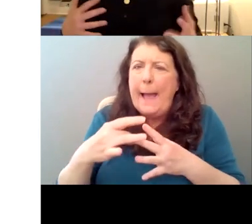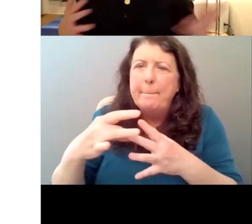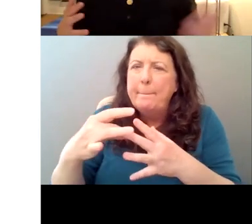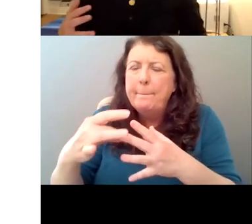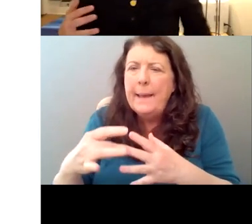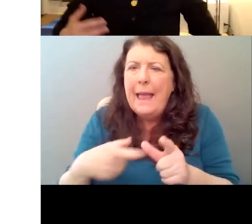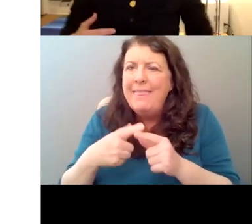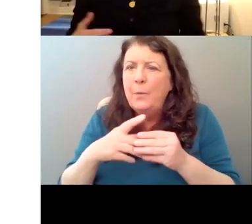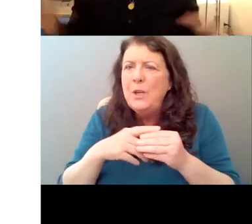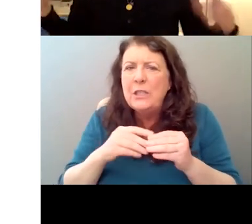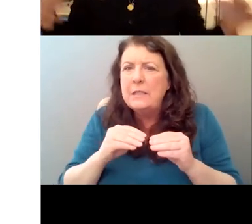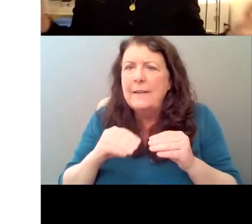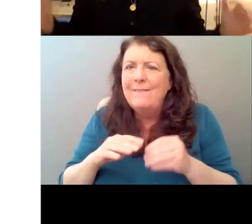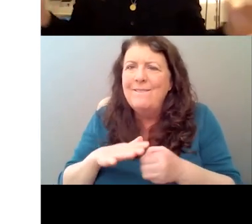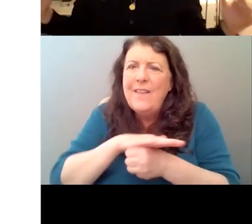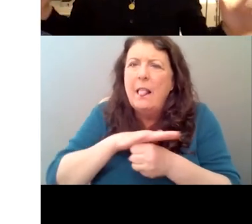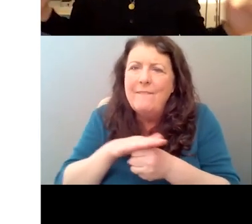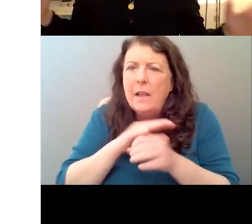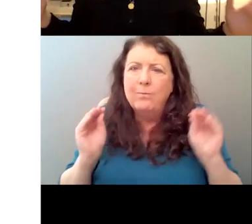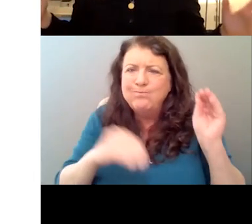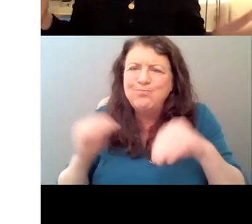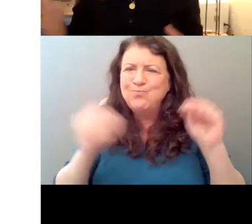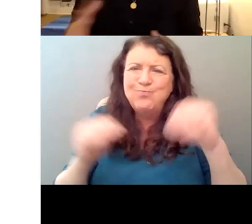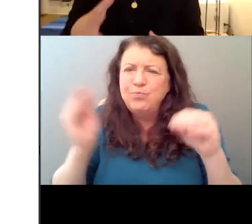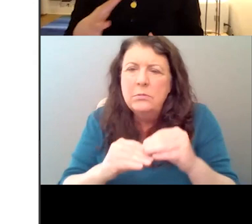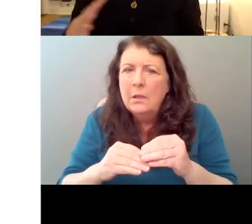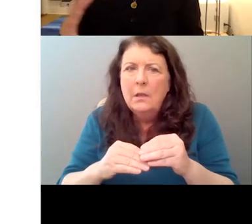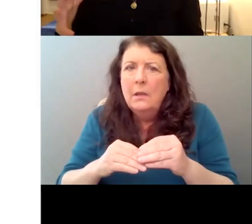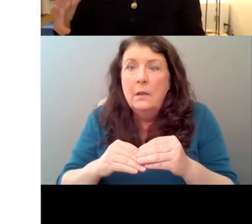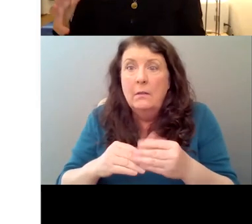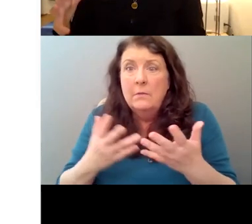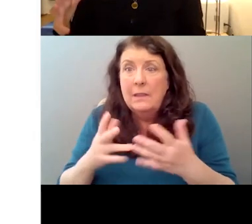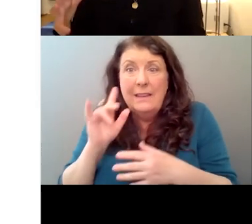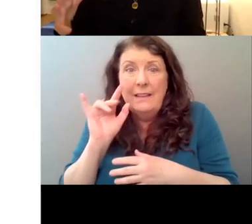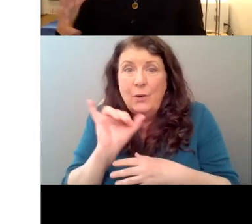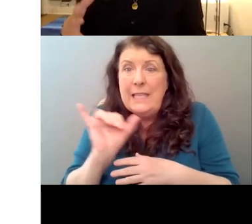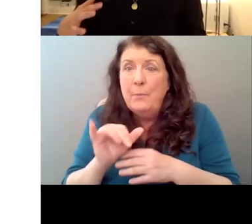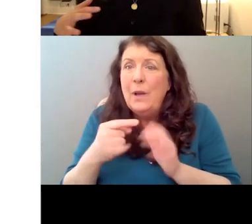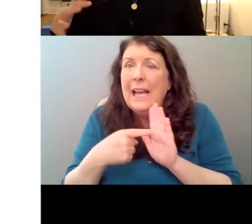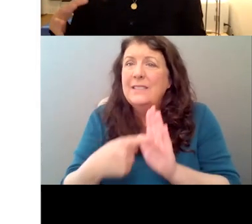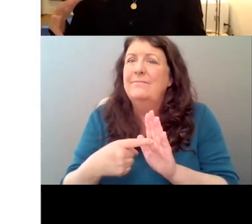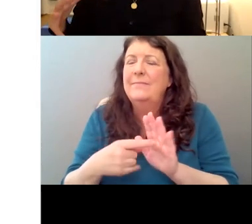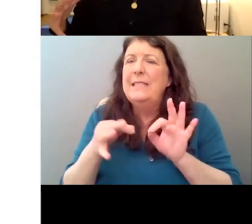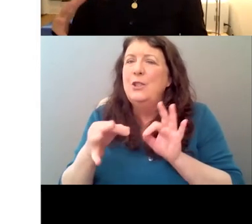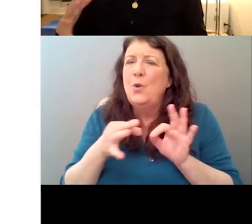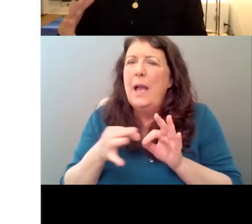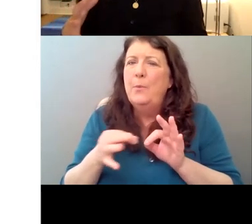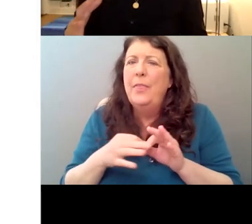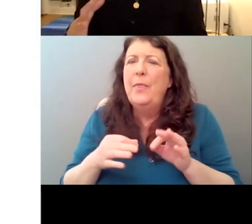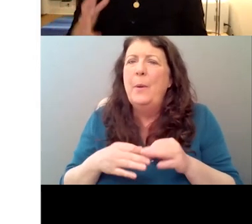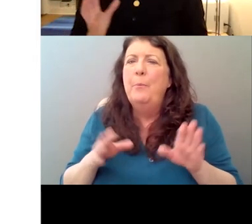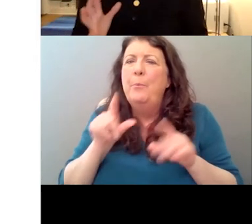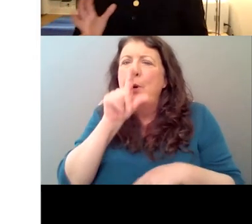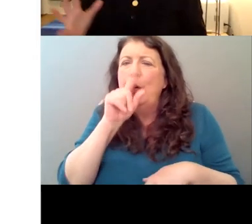what I was describing of the like bird fluttering and that beautiful shot that, that Silas, our director designed